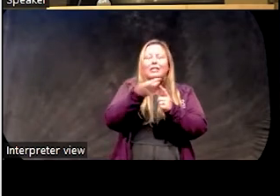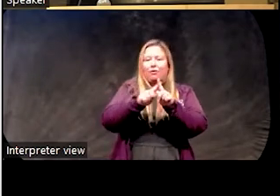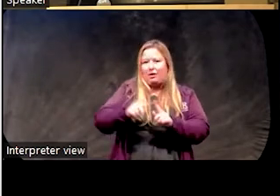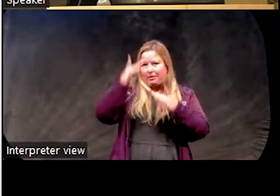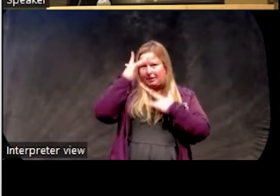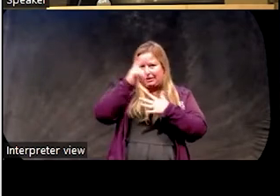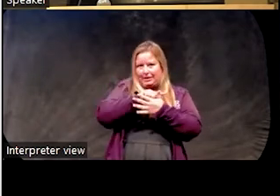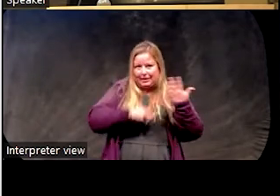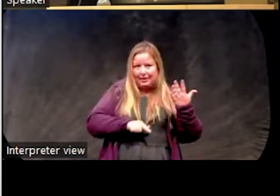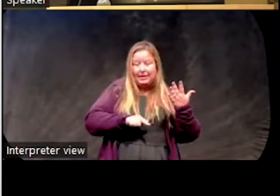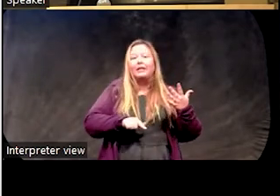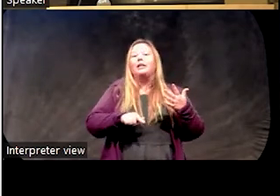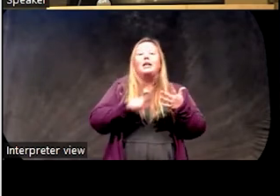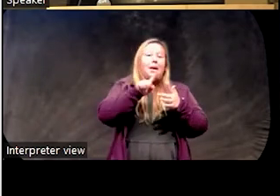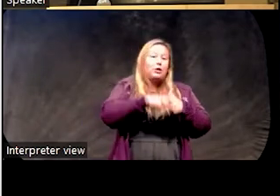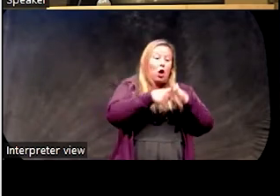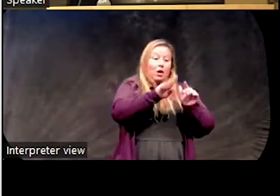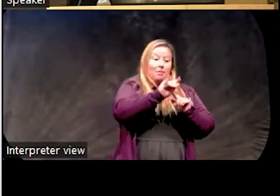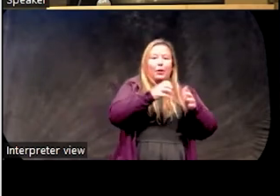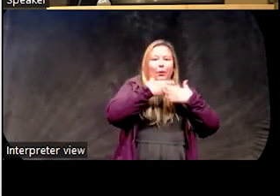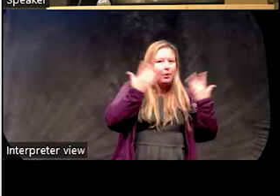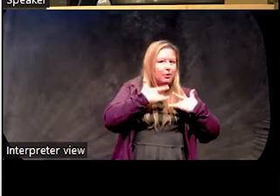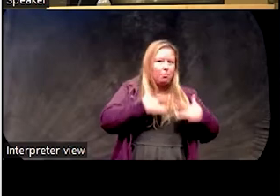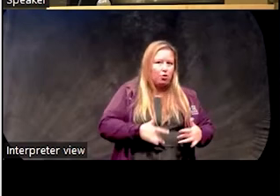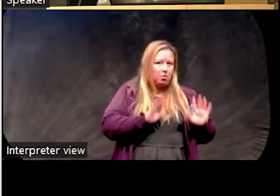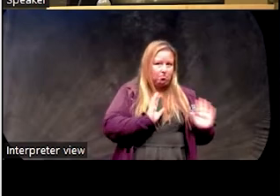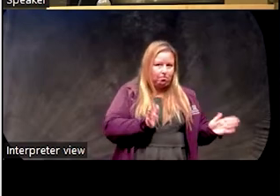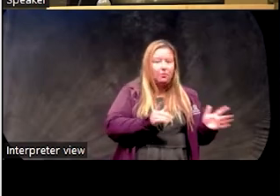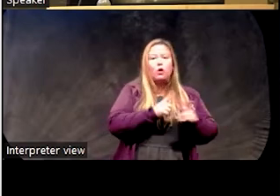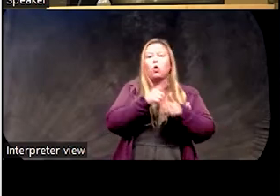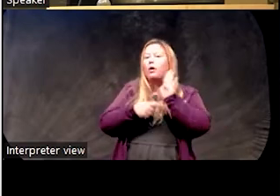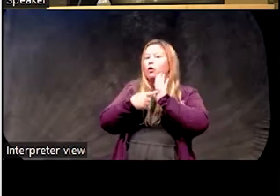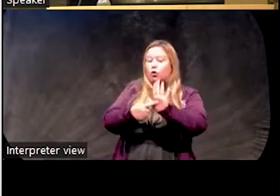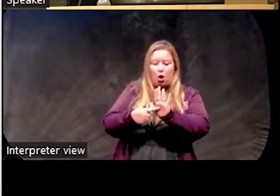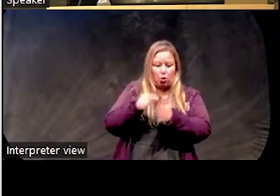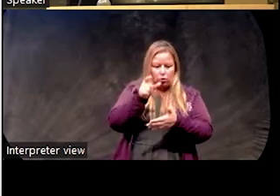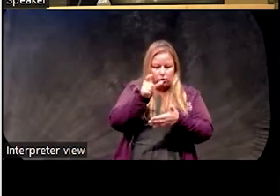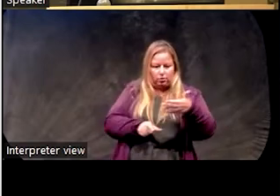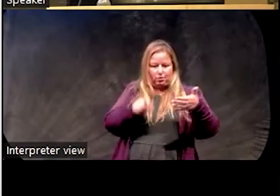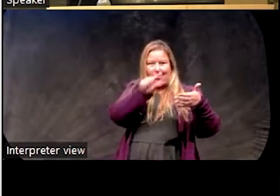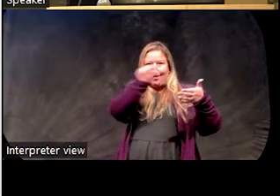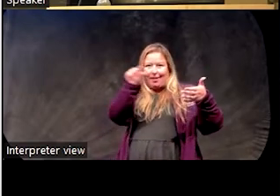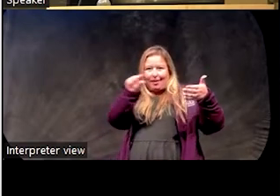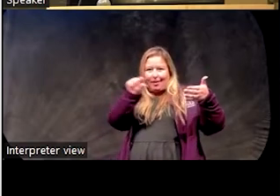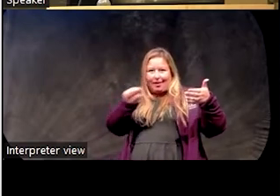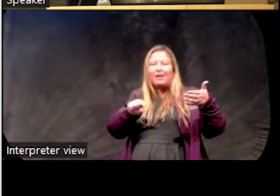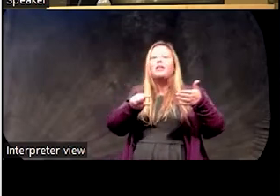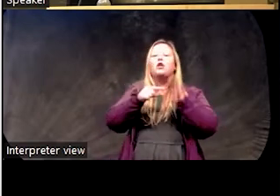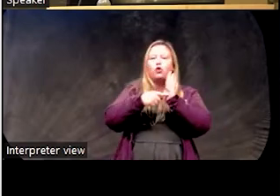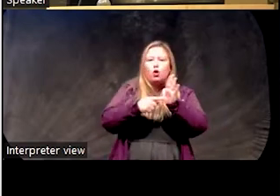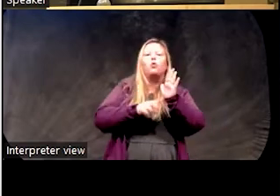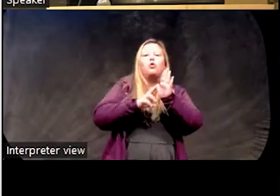folks who are absent depression at baseline, and what the bars show is the relative risk of developing